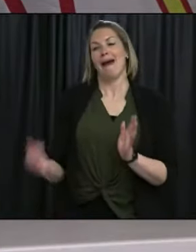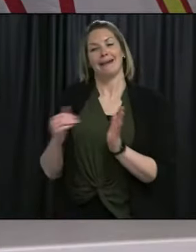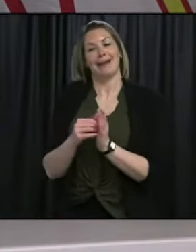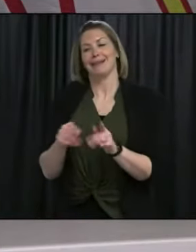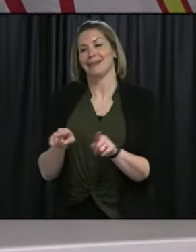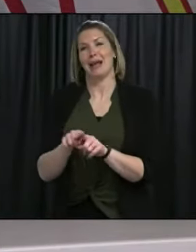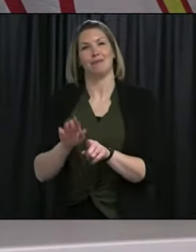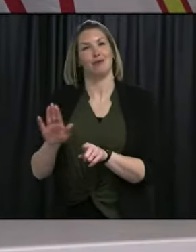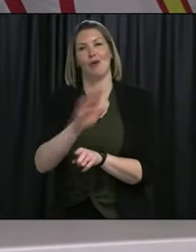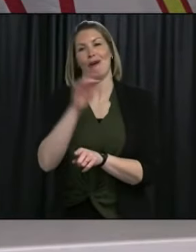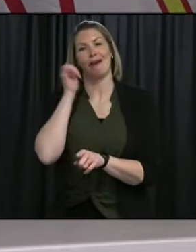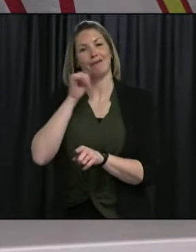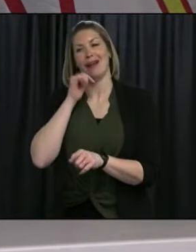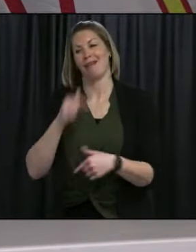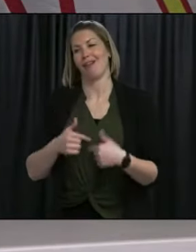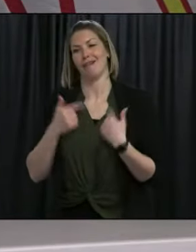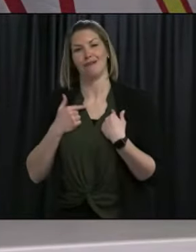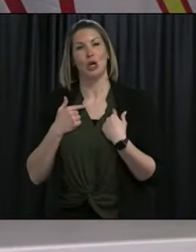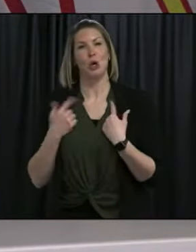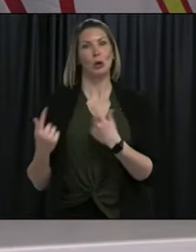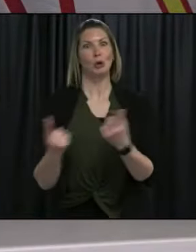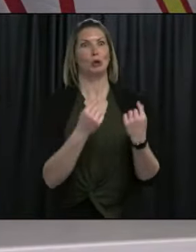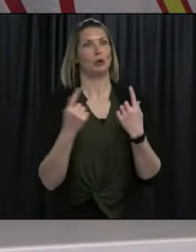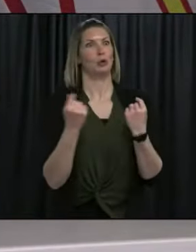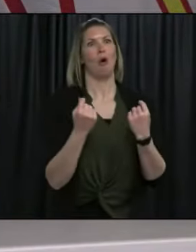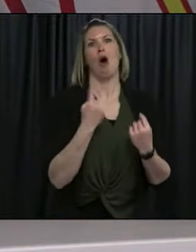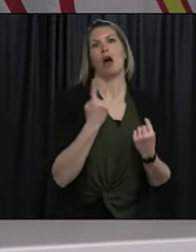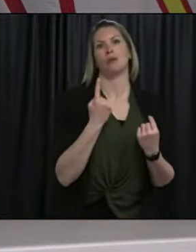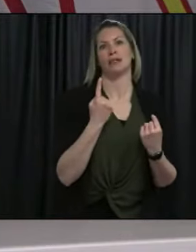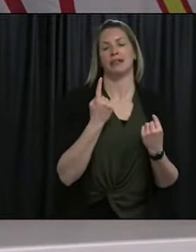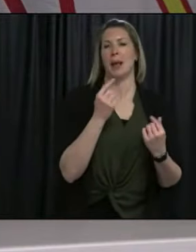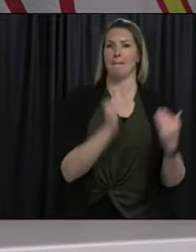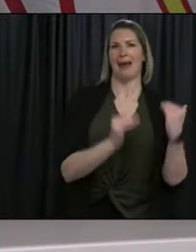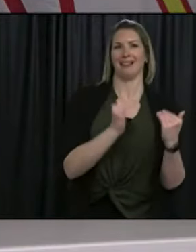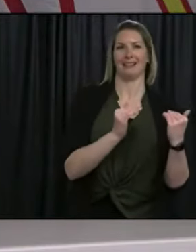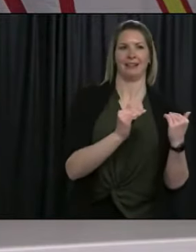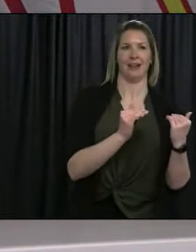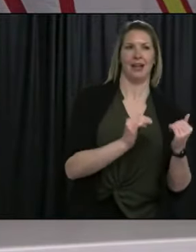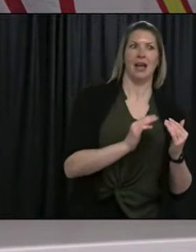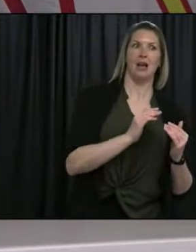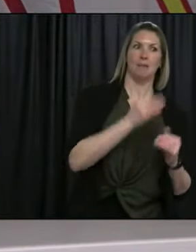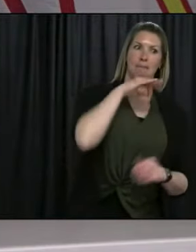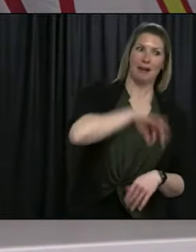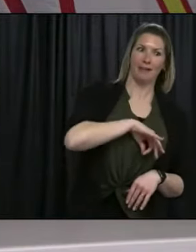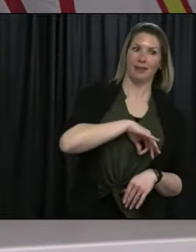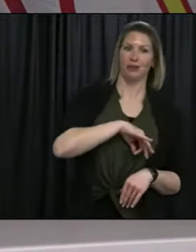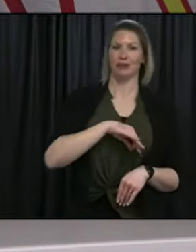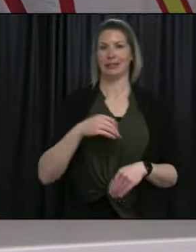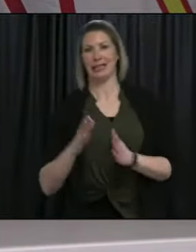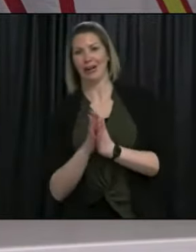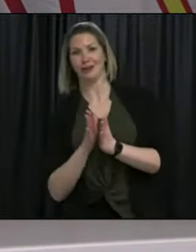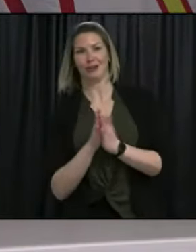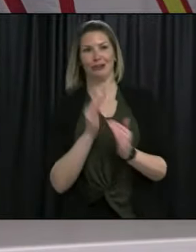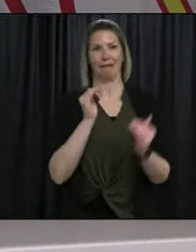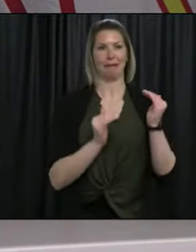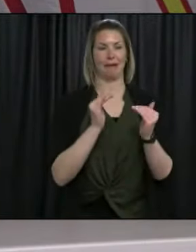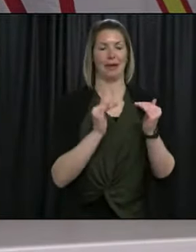it's really about looking at the risk versus the benefits and making an informed choice.